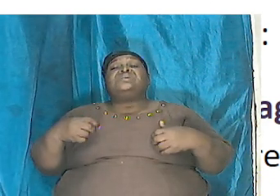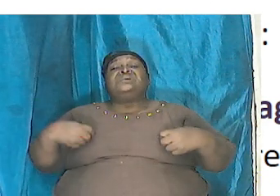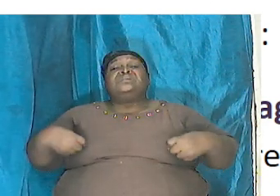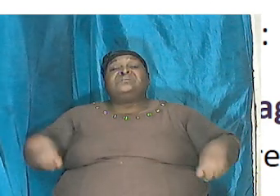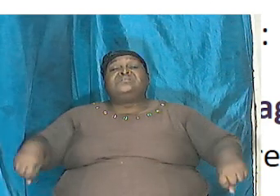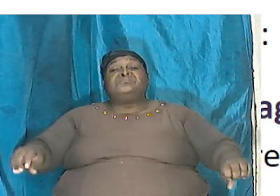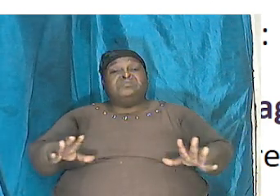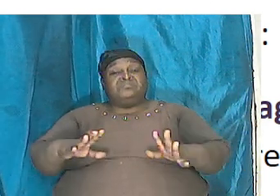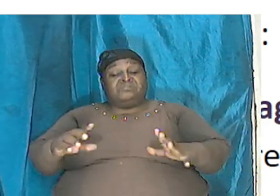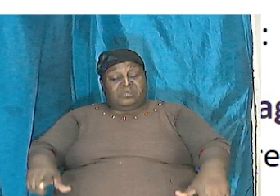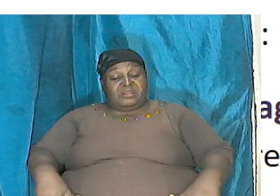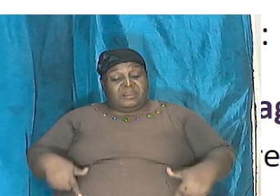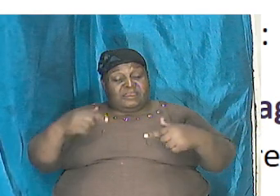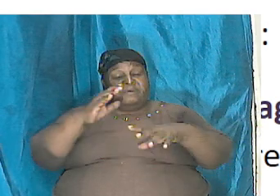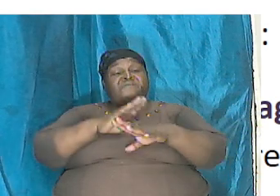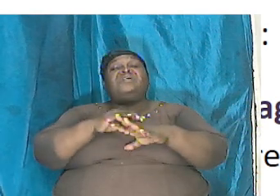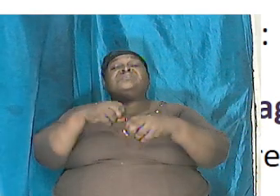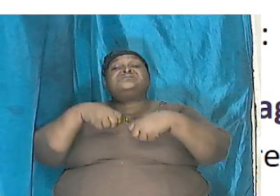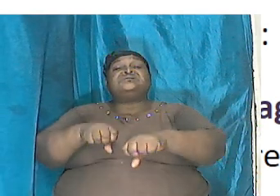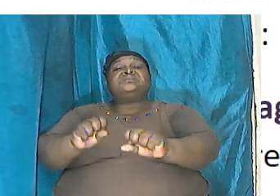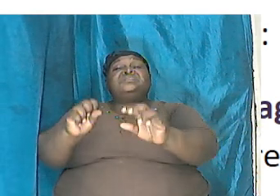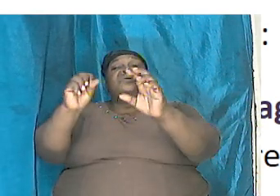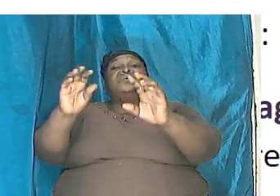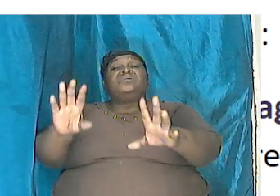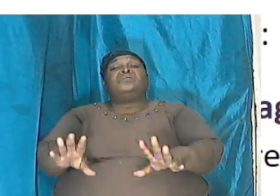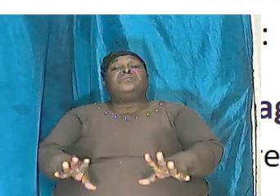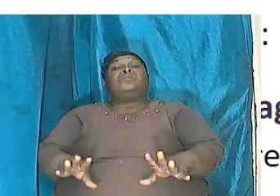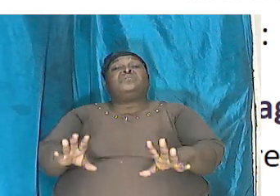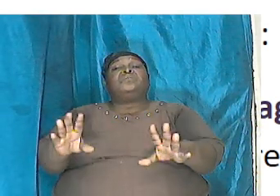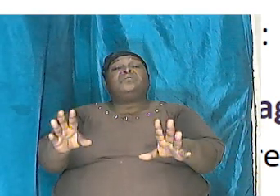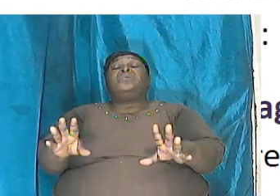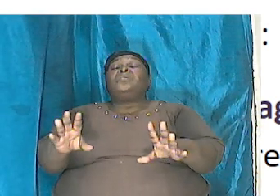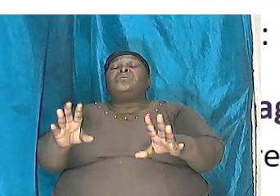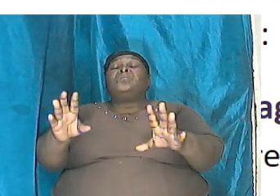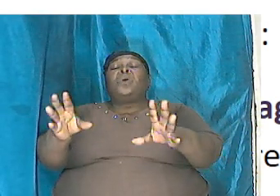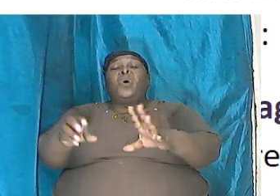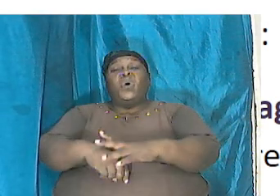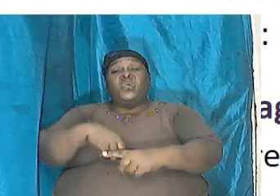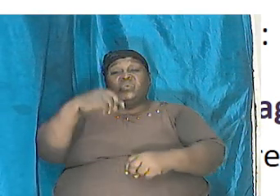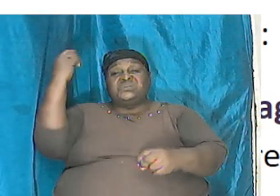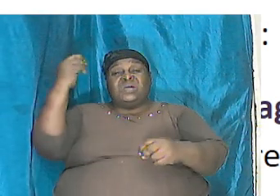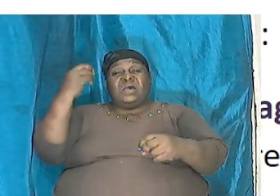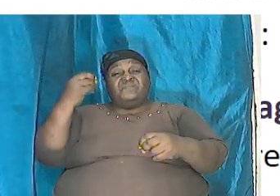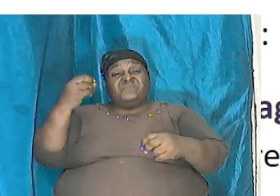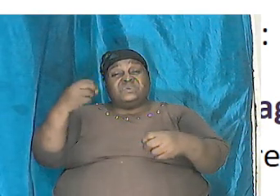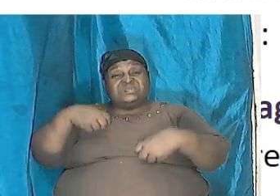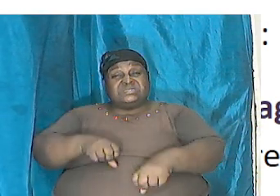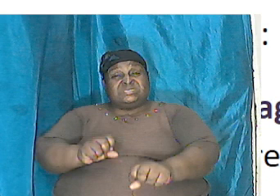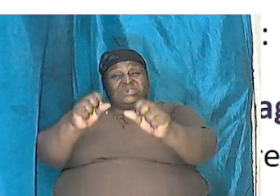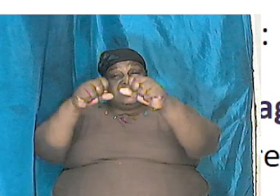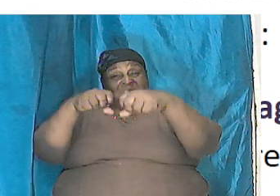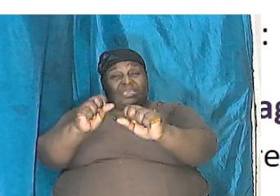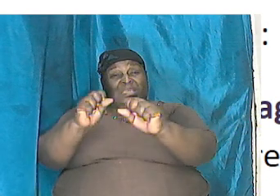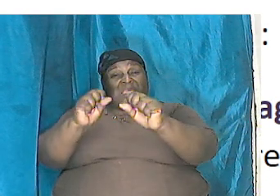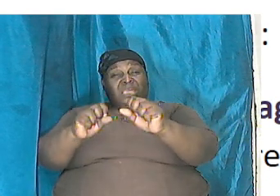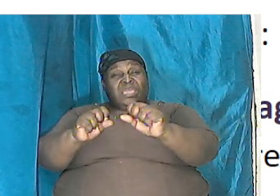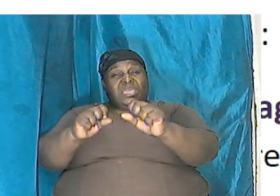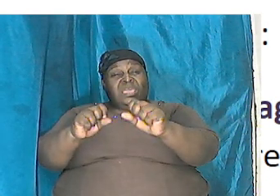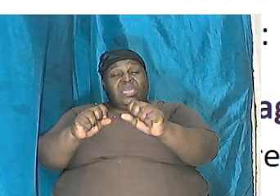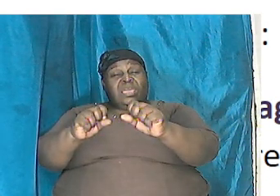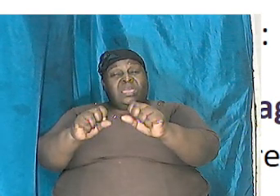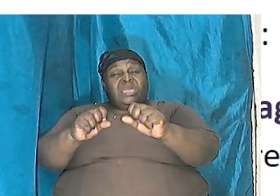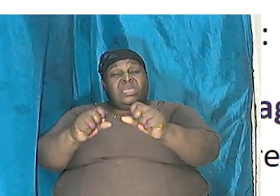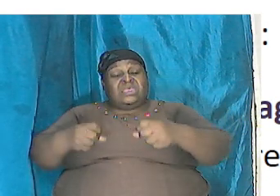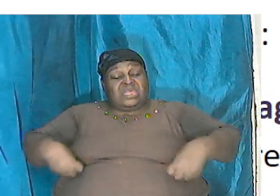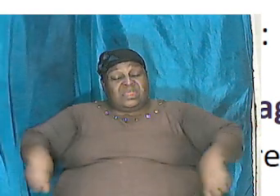they're in the sea and they come out of the sea and they come and land so it is like there are sea monsters and they are land